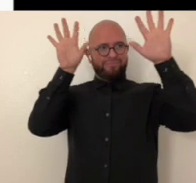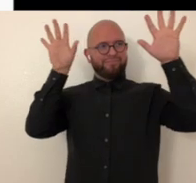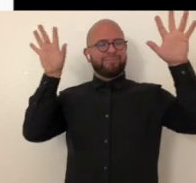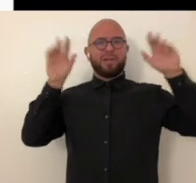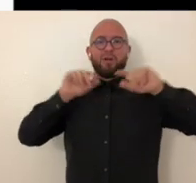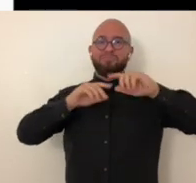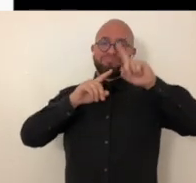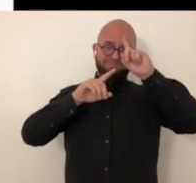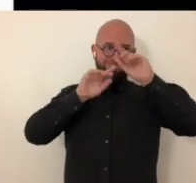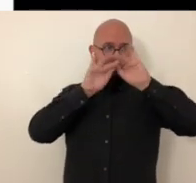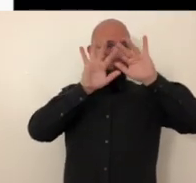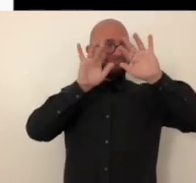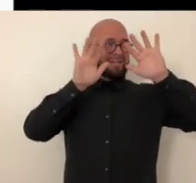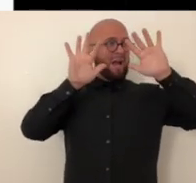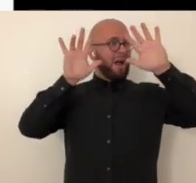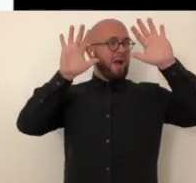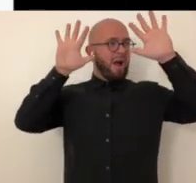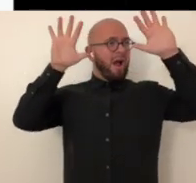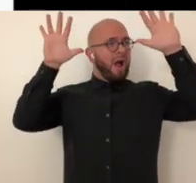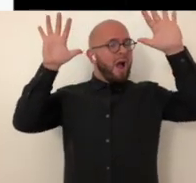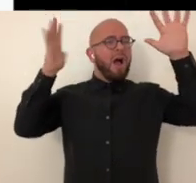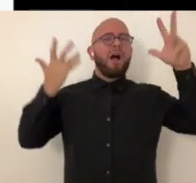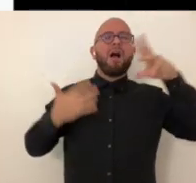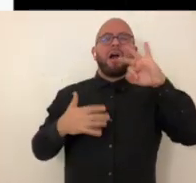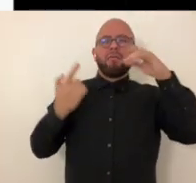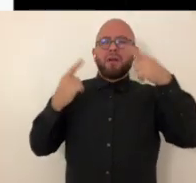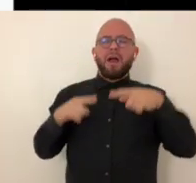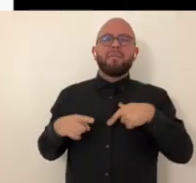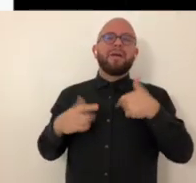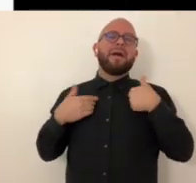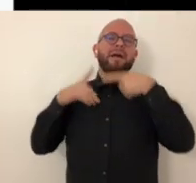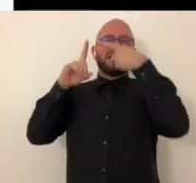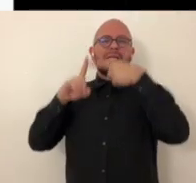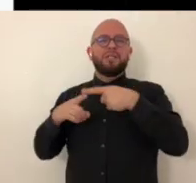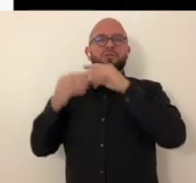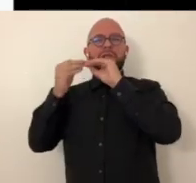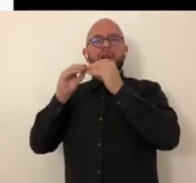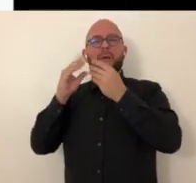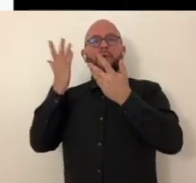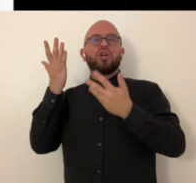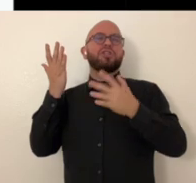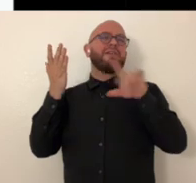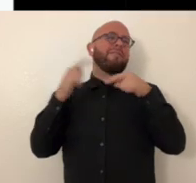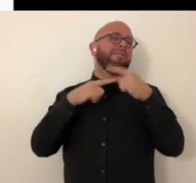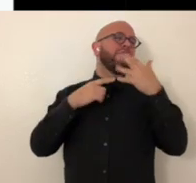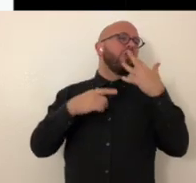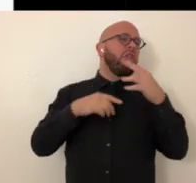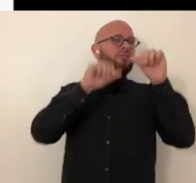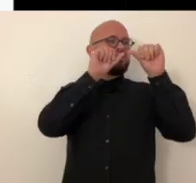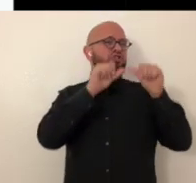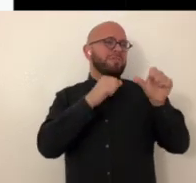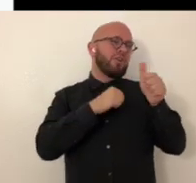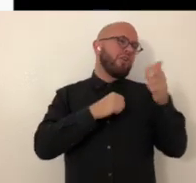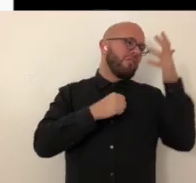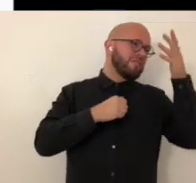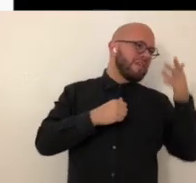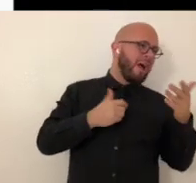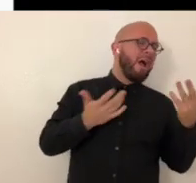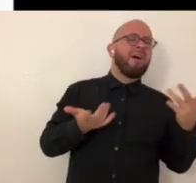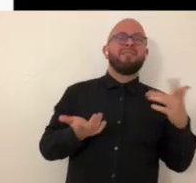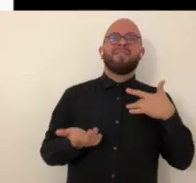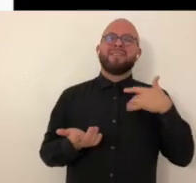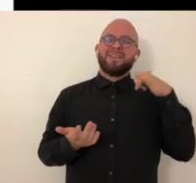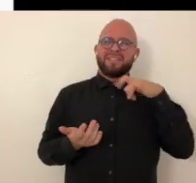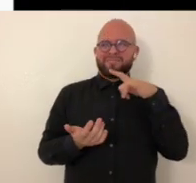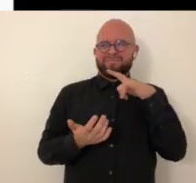exploding out from my own sort of mind in a way and blooming outwards um i have details like the numbers on one